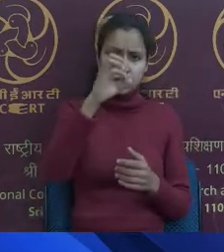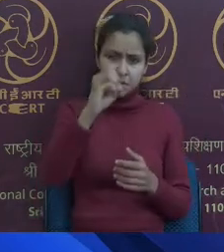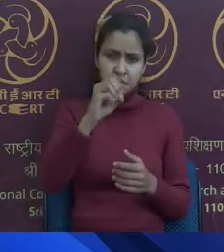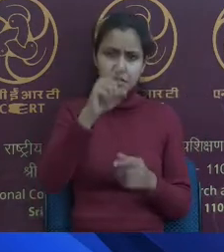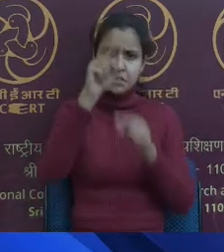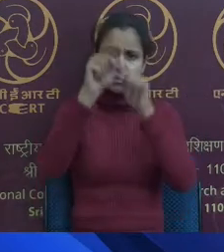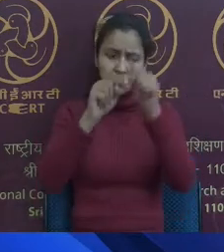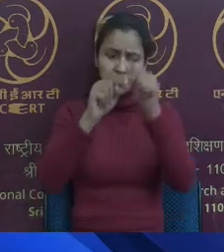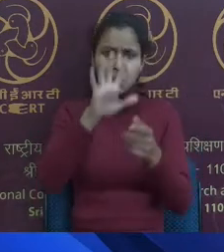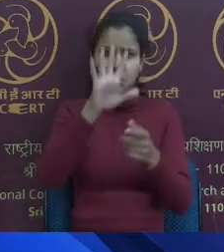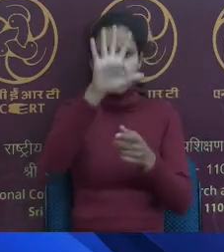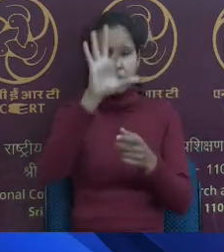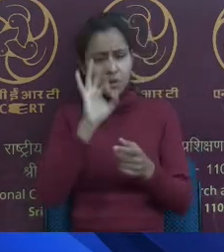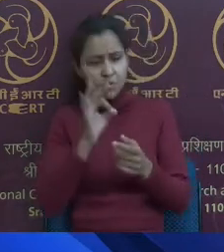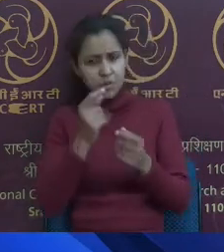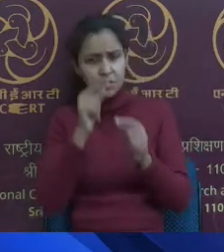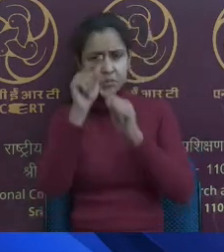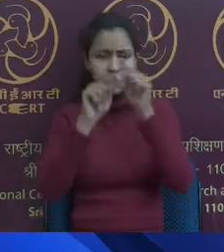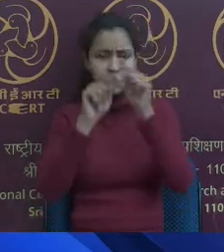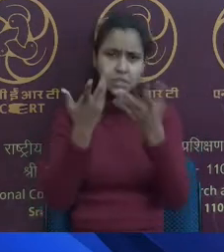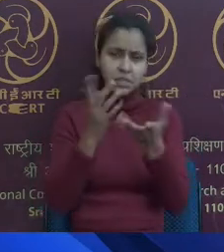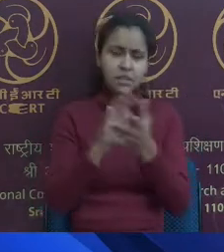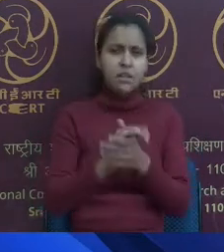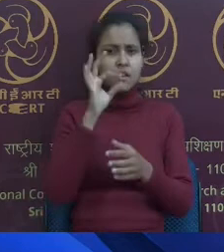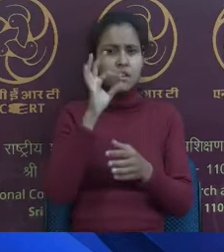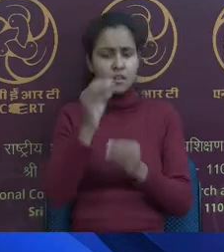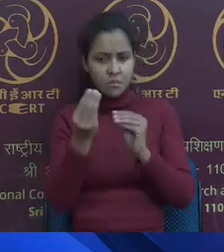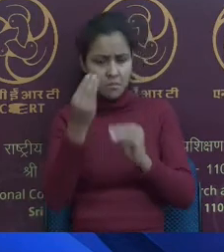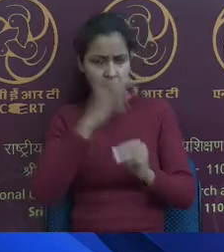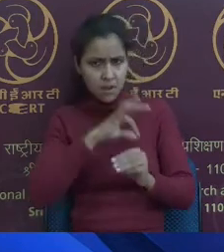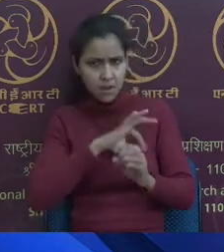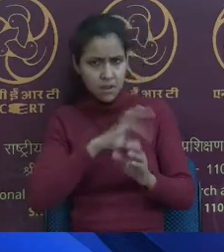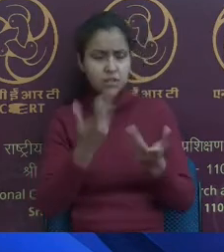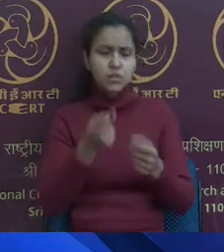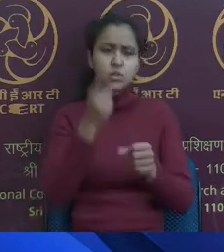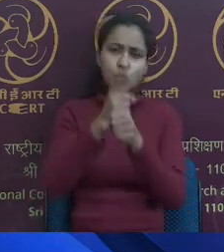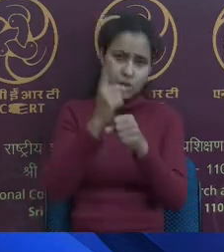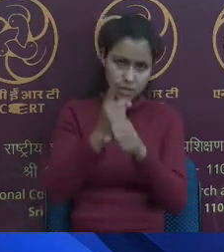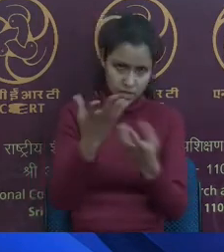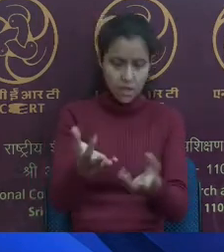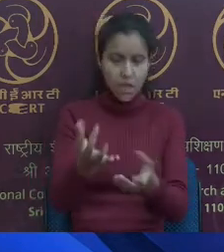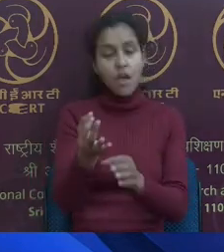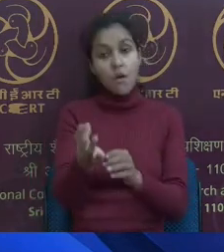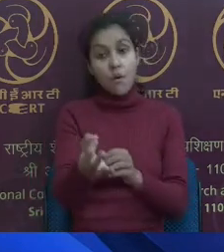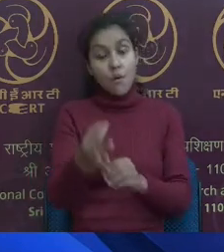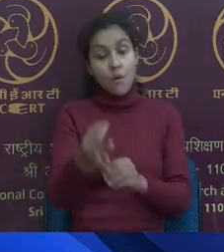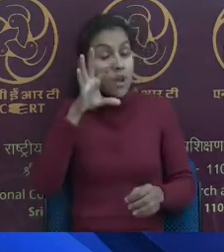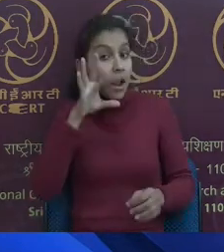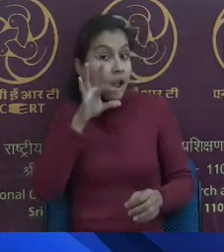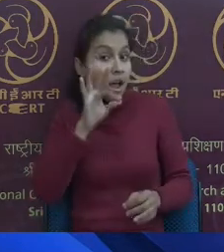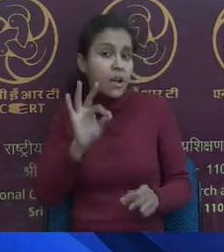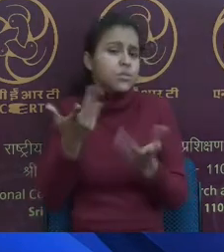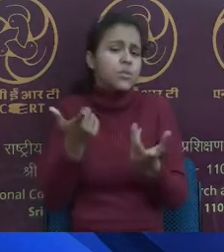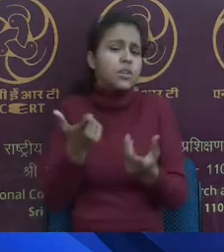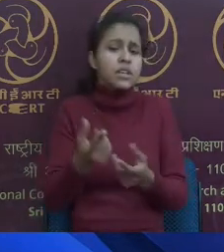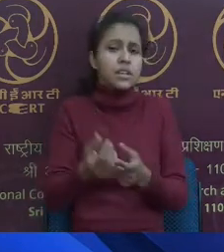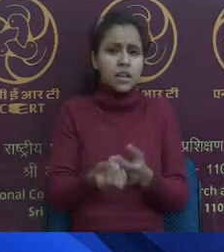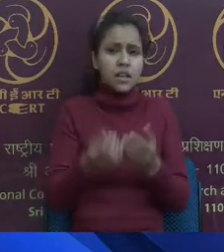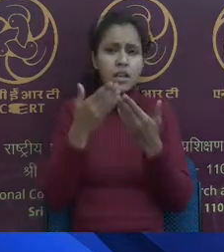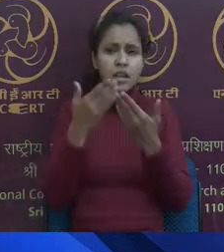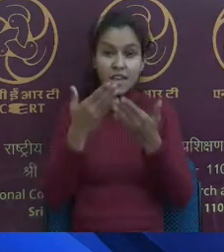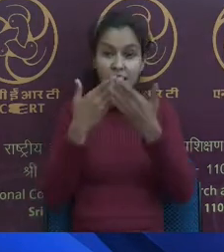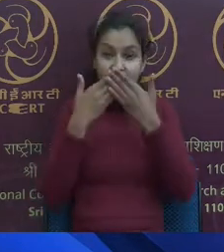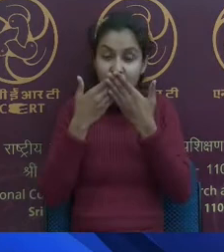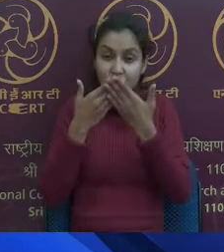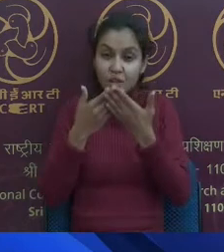actual earning is going to the teacher. So we are actually an aggregator model wherein we connect the special